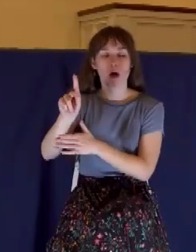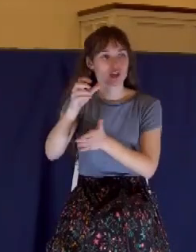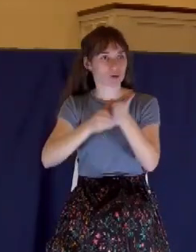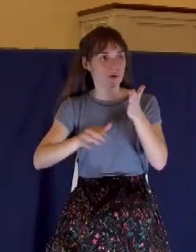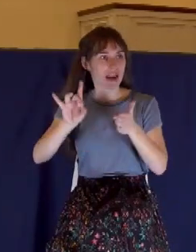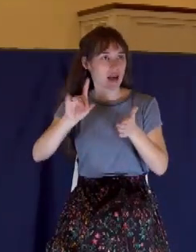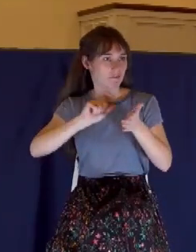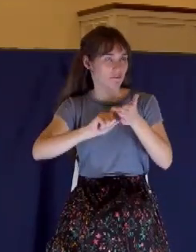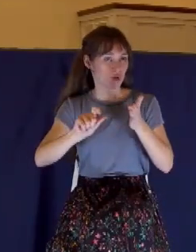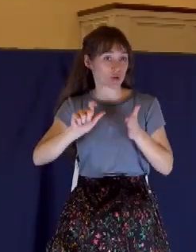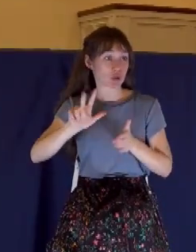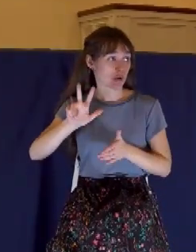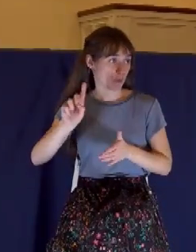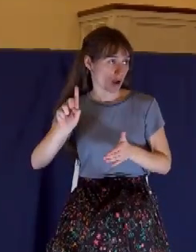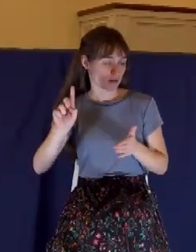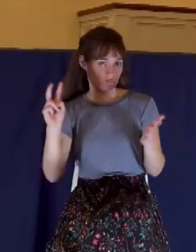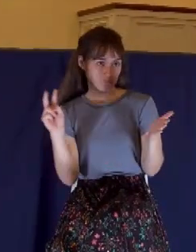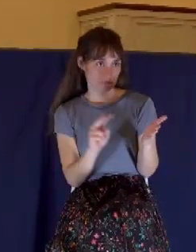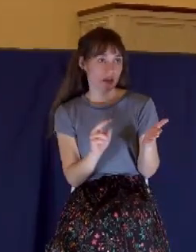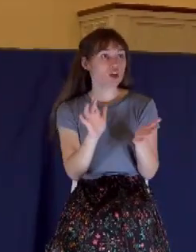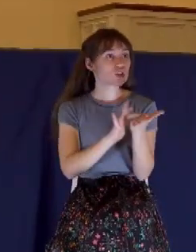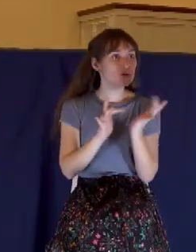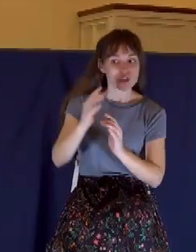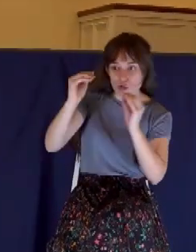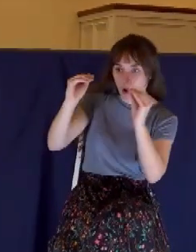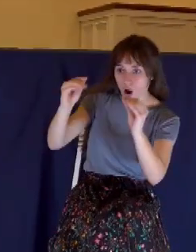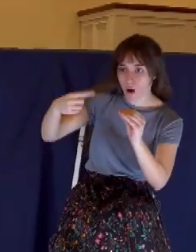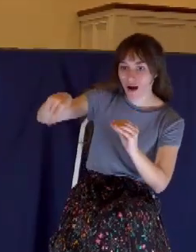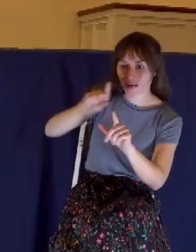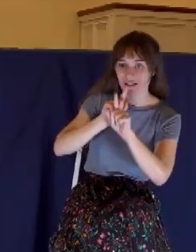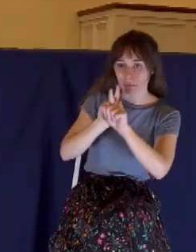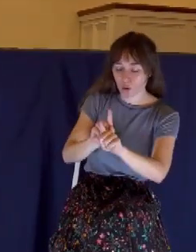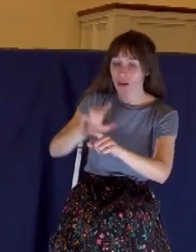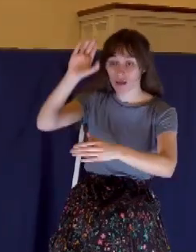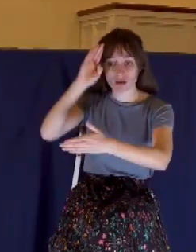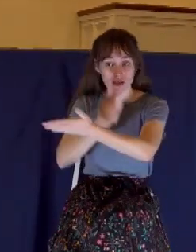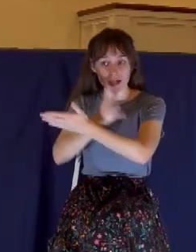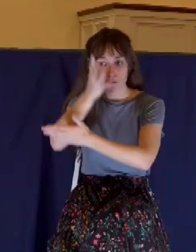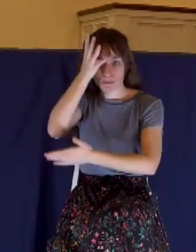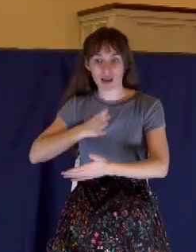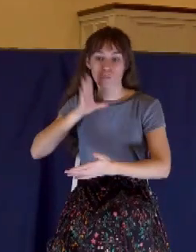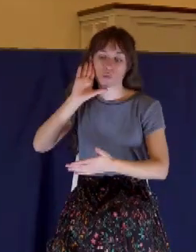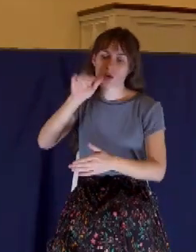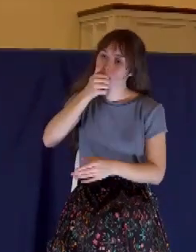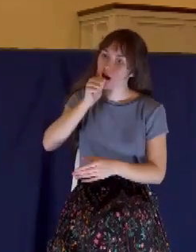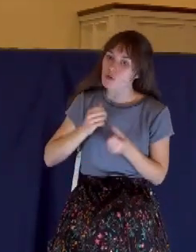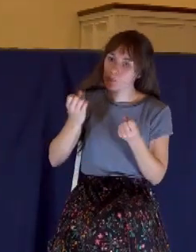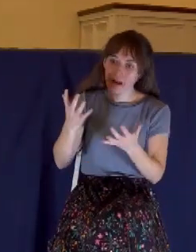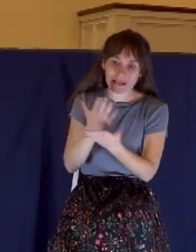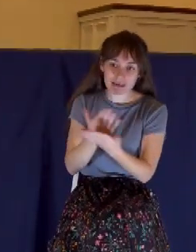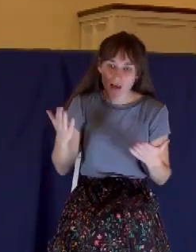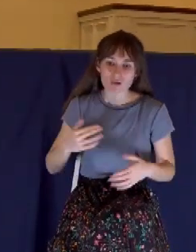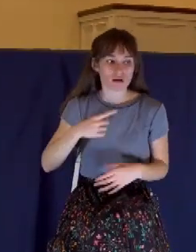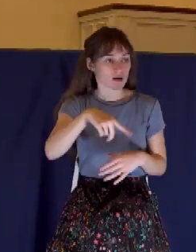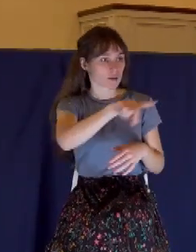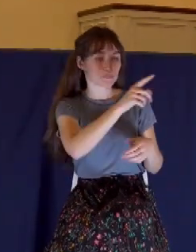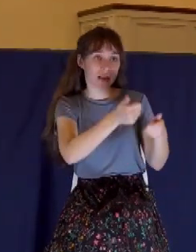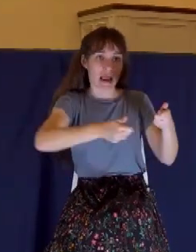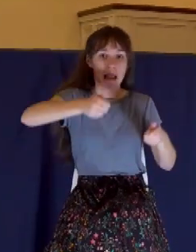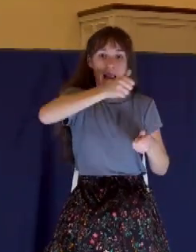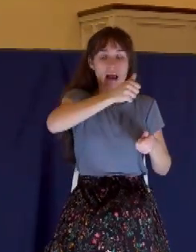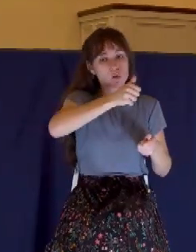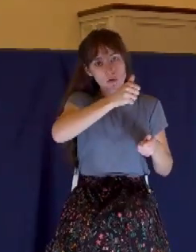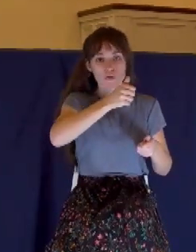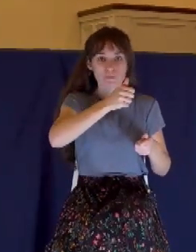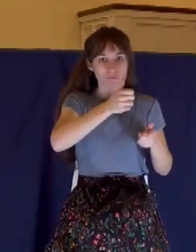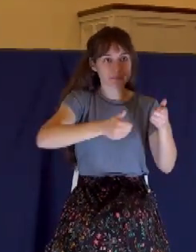Mark 8, 31. And He began to teach them that the Son of Man must suffer many things and be rejected of the elders and of the chief priests and the scribes and be killed